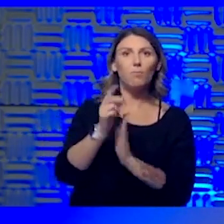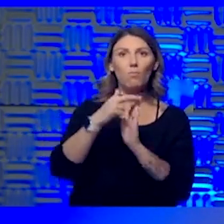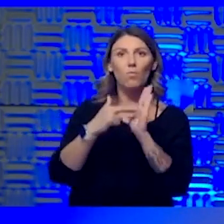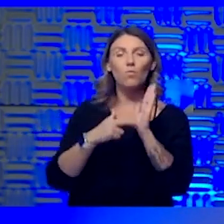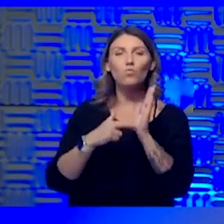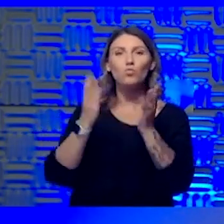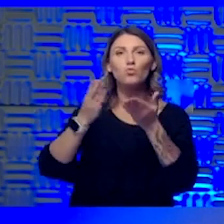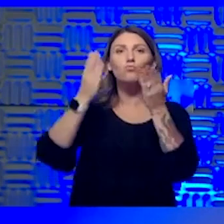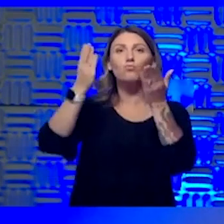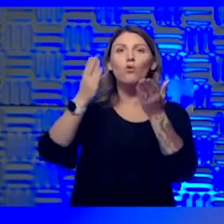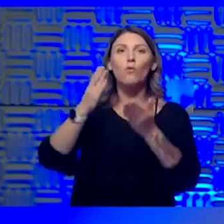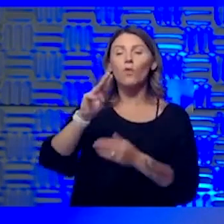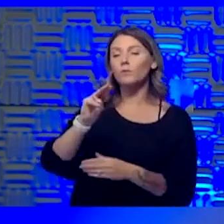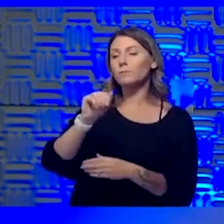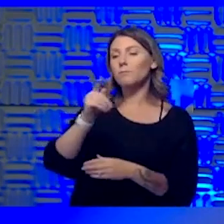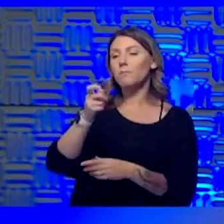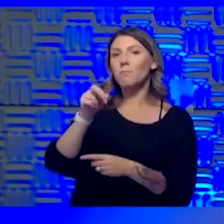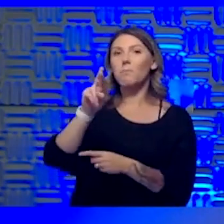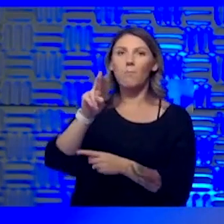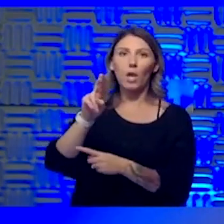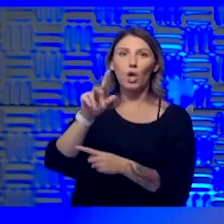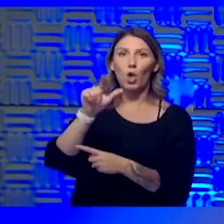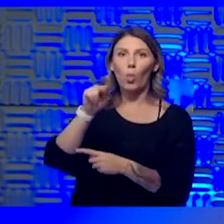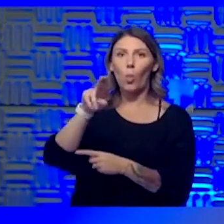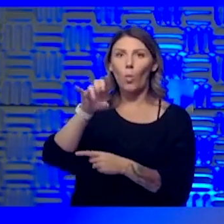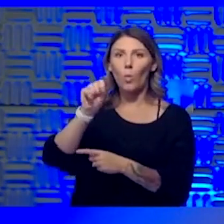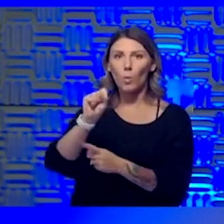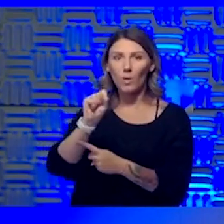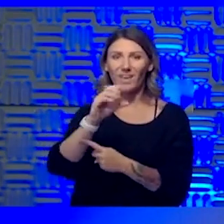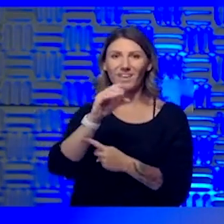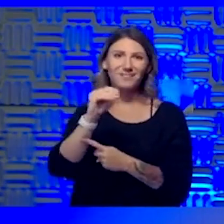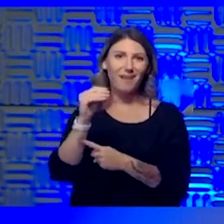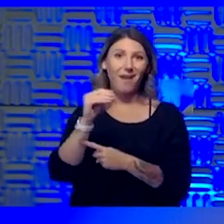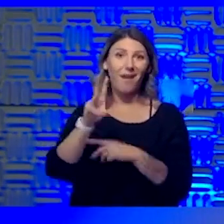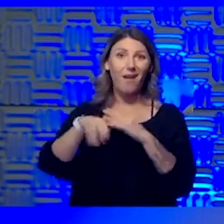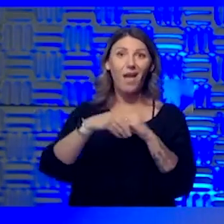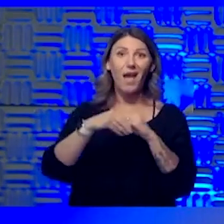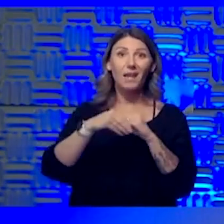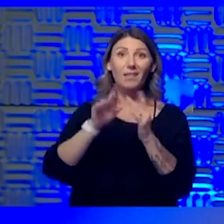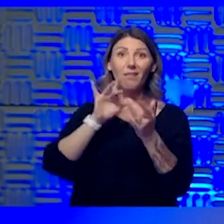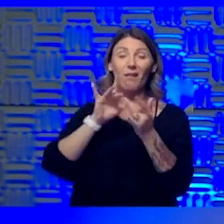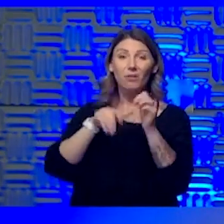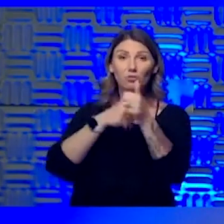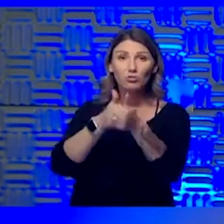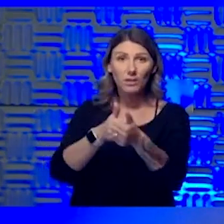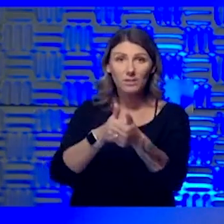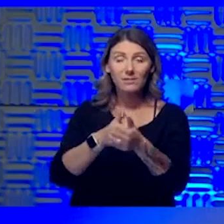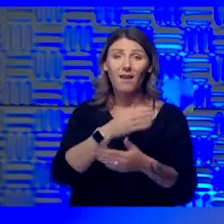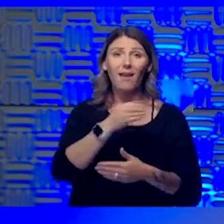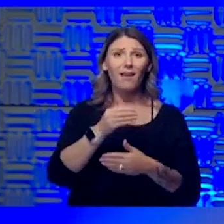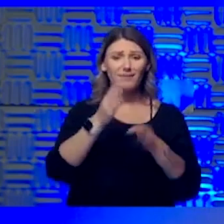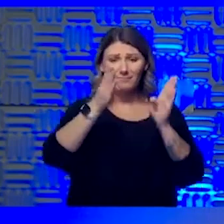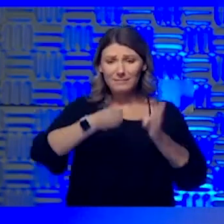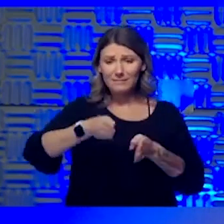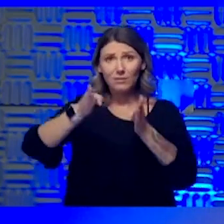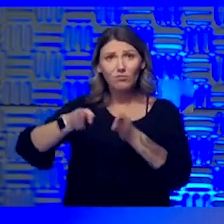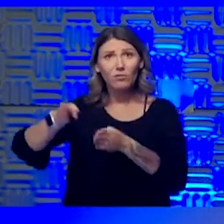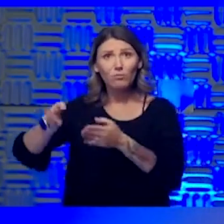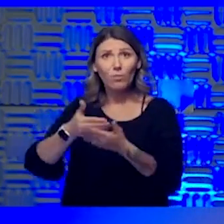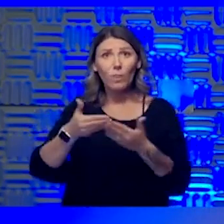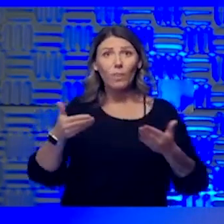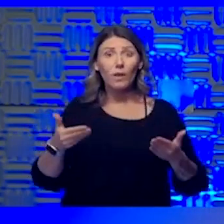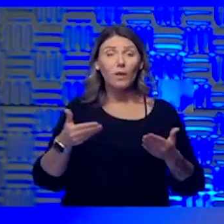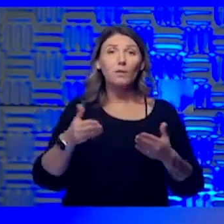to help with contact tracing. So that is going to be the environment there. And then there are other individual things, you know, certainly, um,